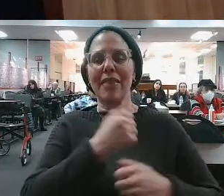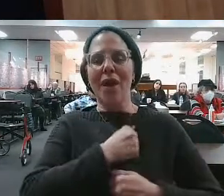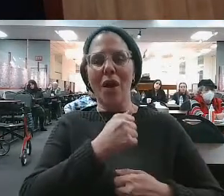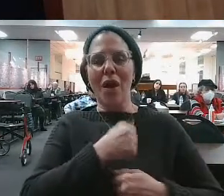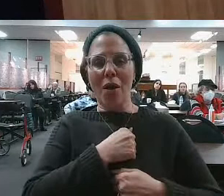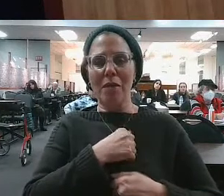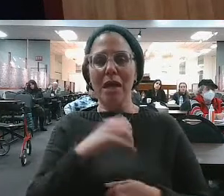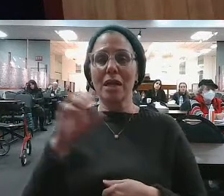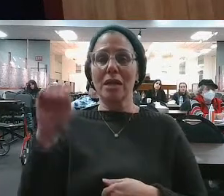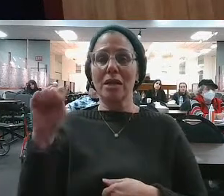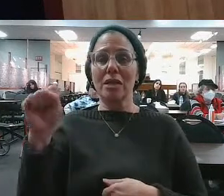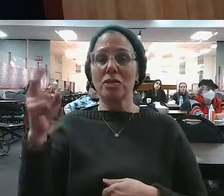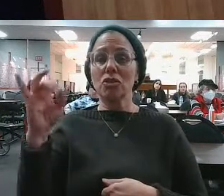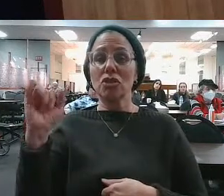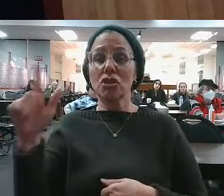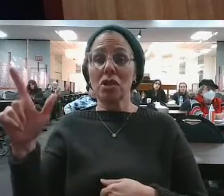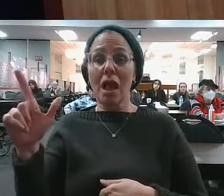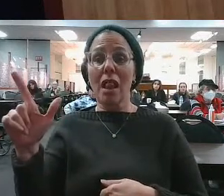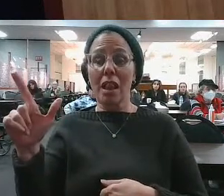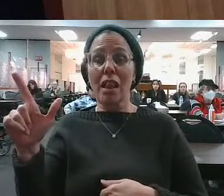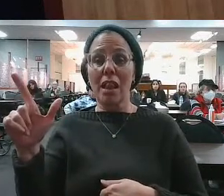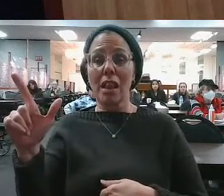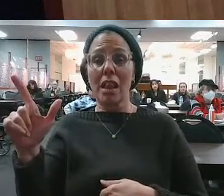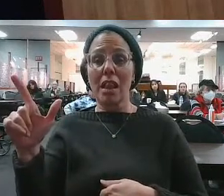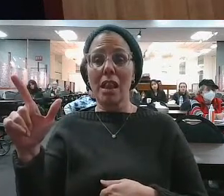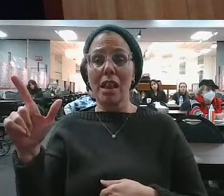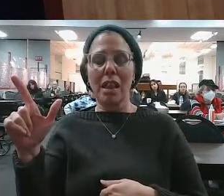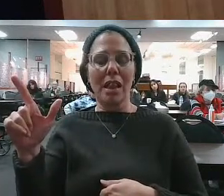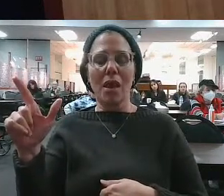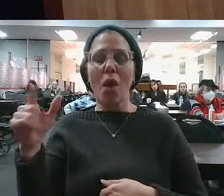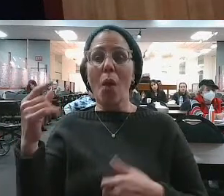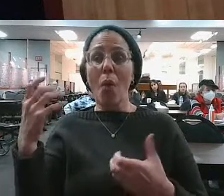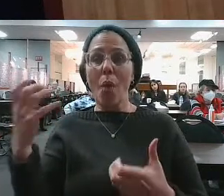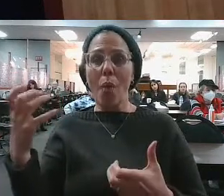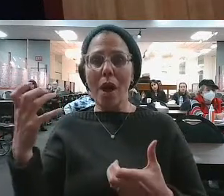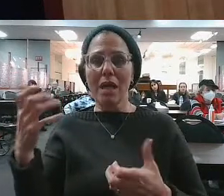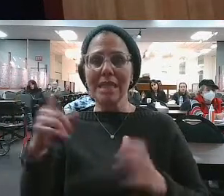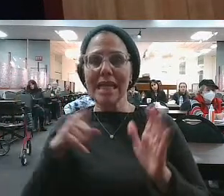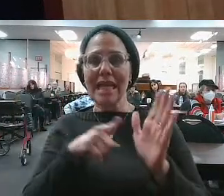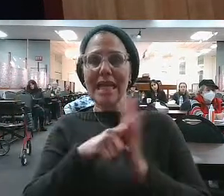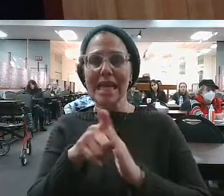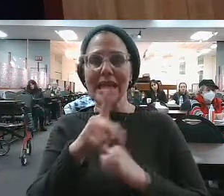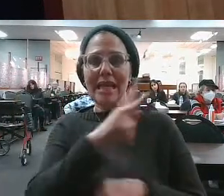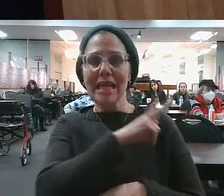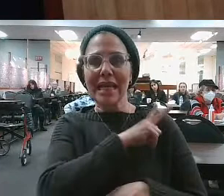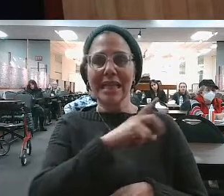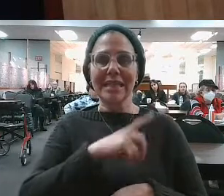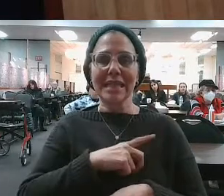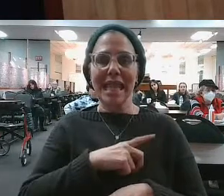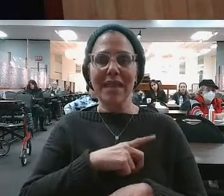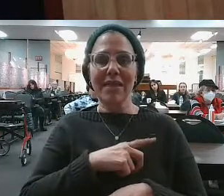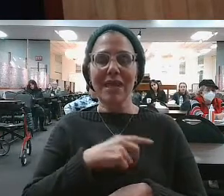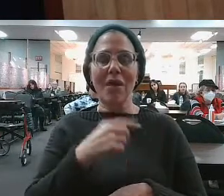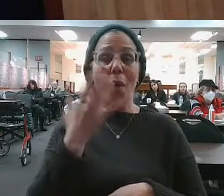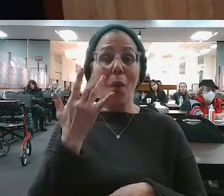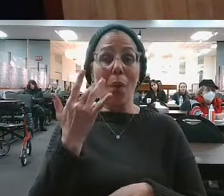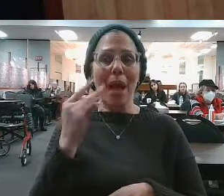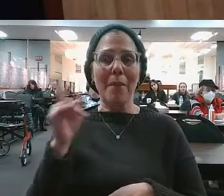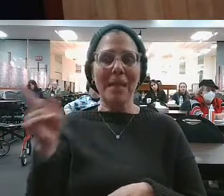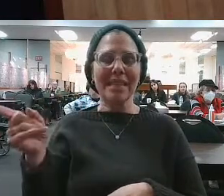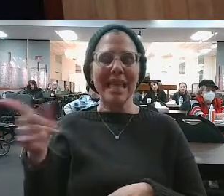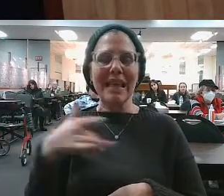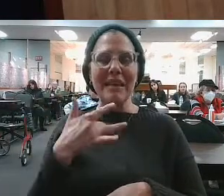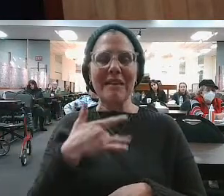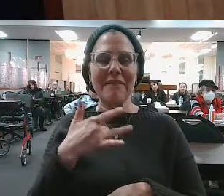But Sha'ol is bent on David HaMelech's destruction. Because he is convinced that David is